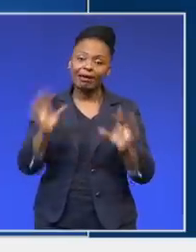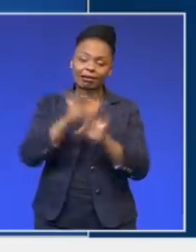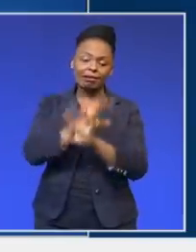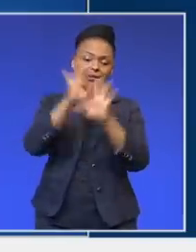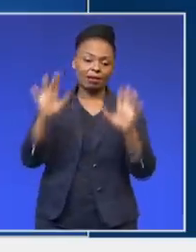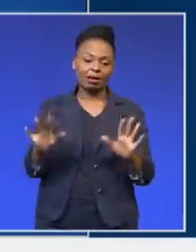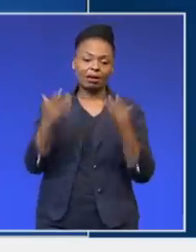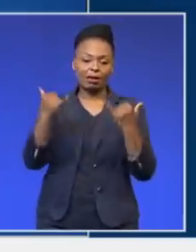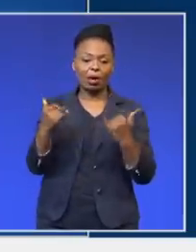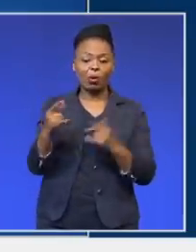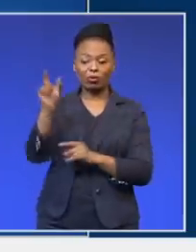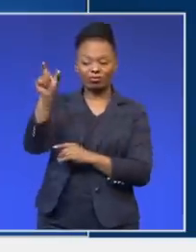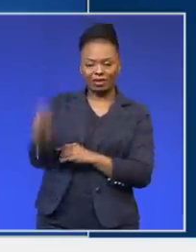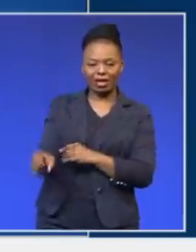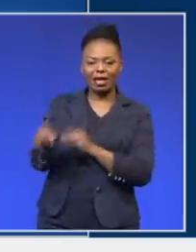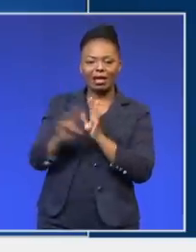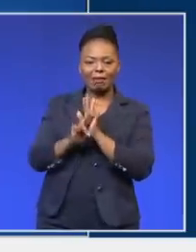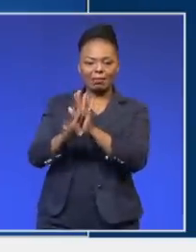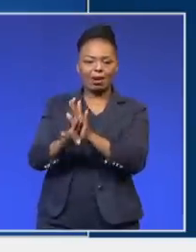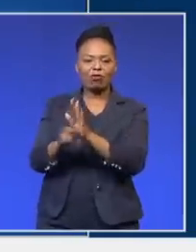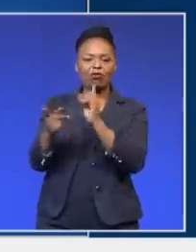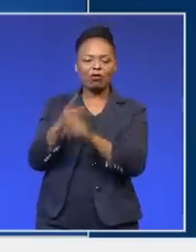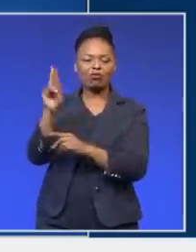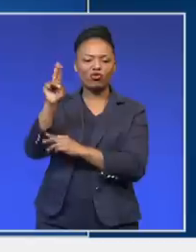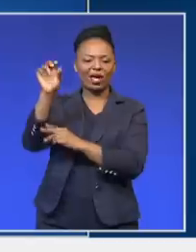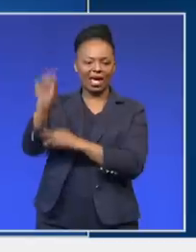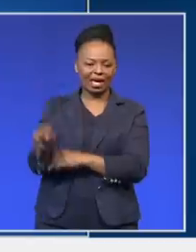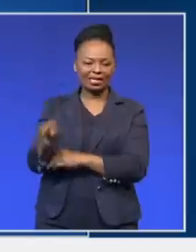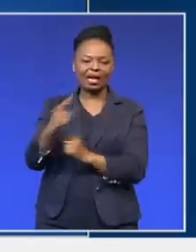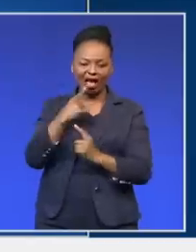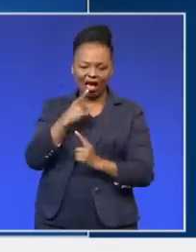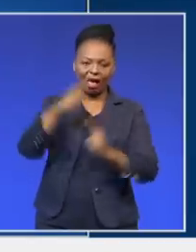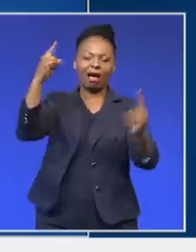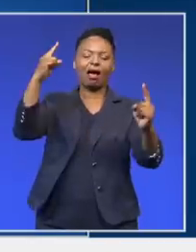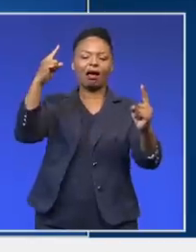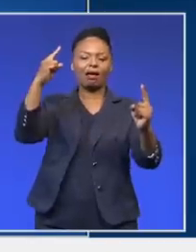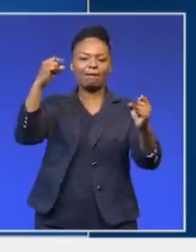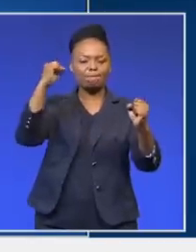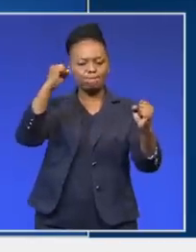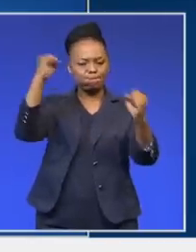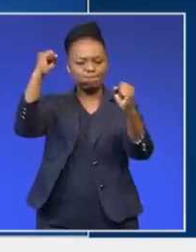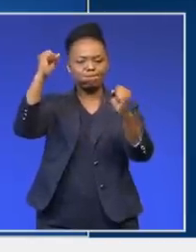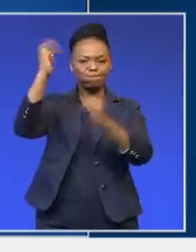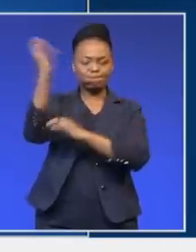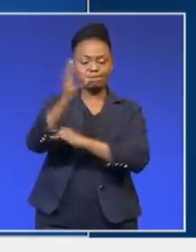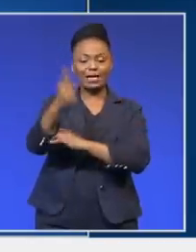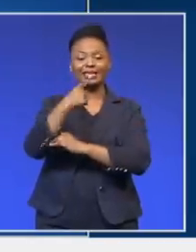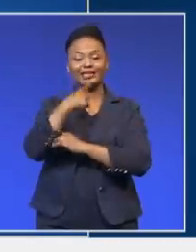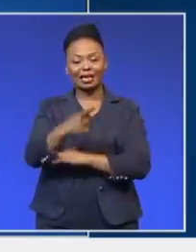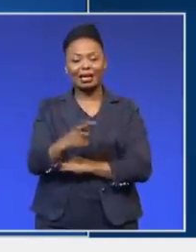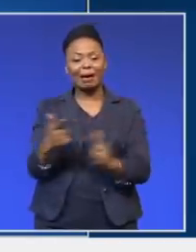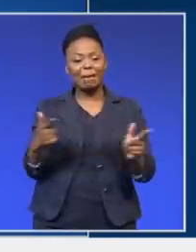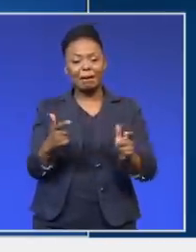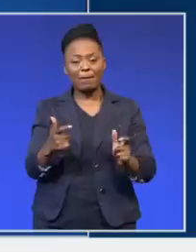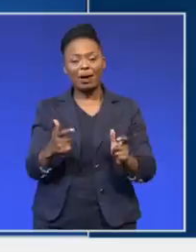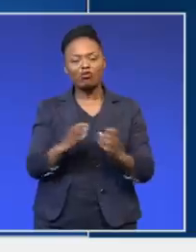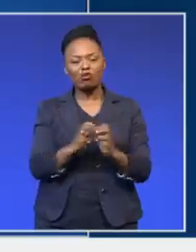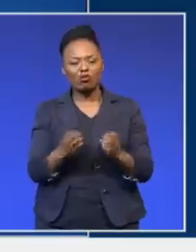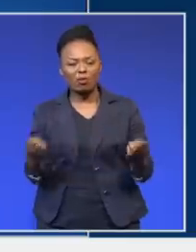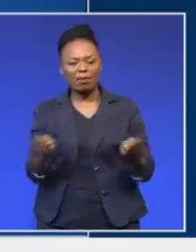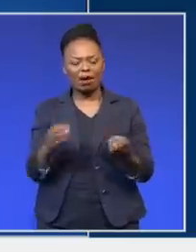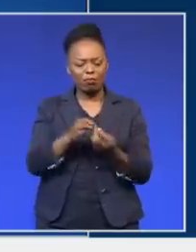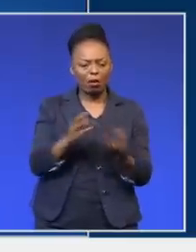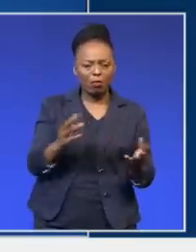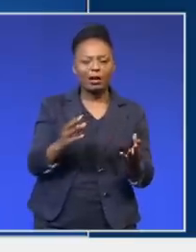ambassador came out and publicly alleging that the weapons were loaded onto the vessel, that